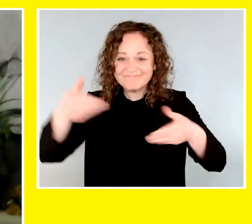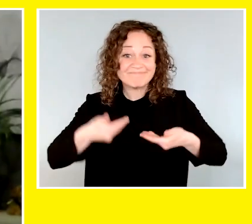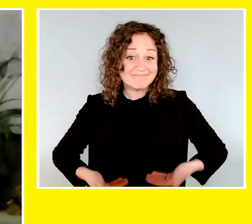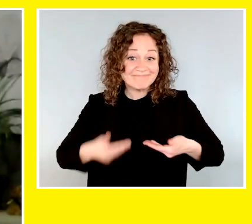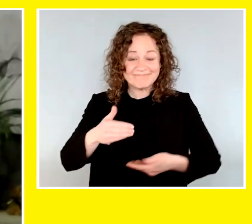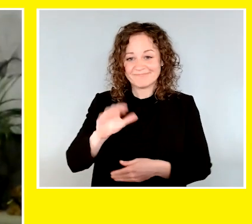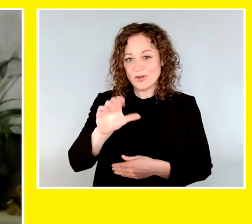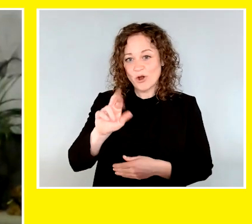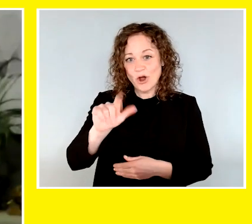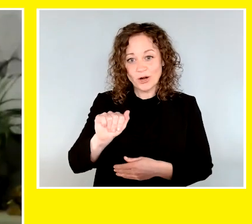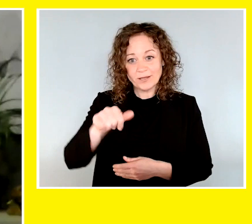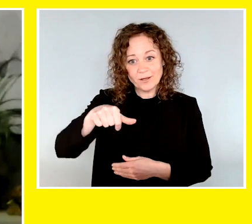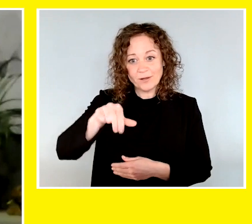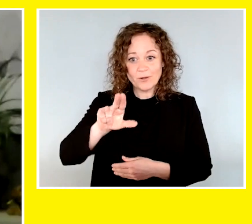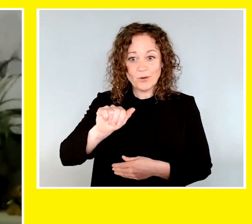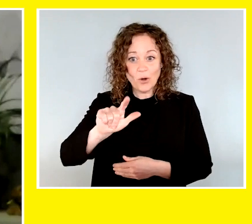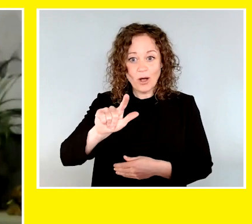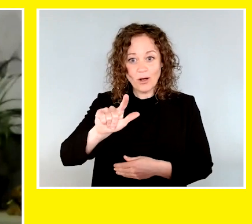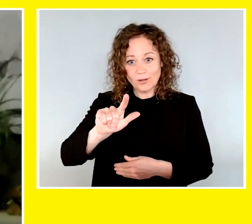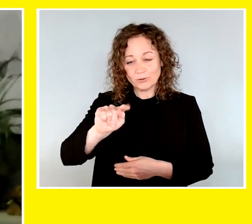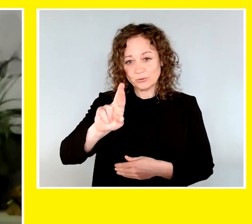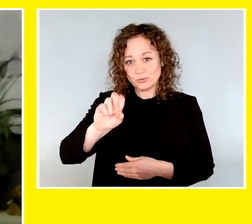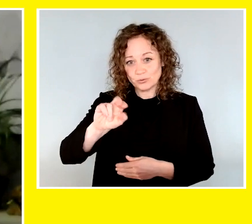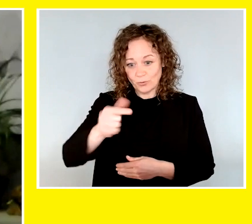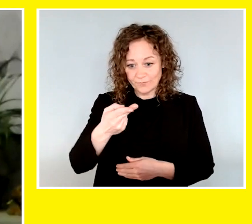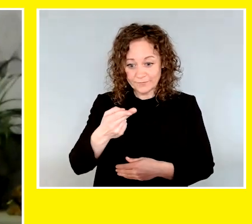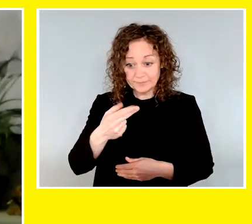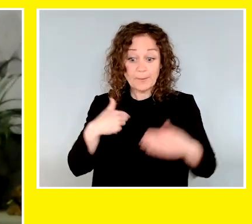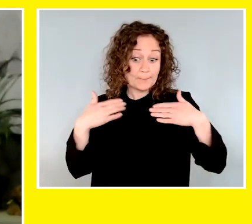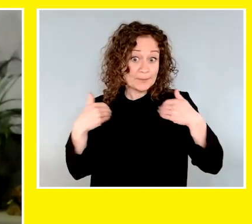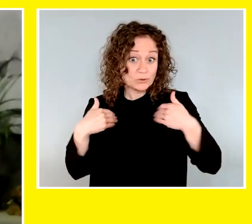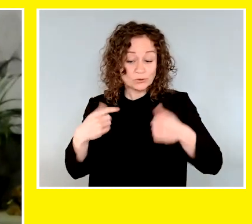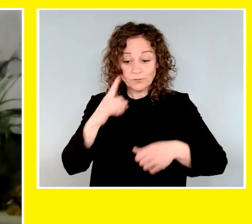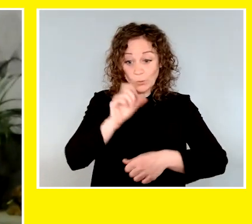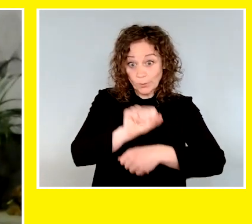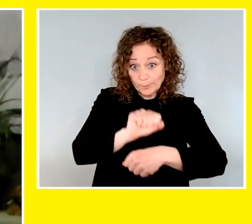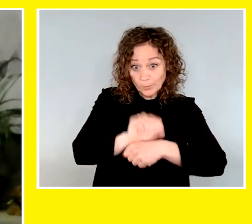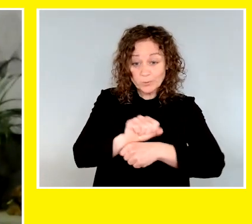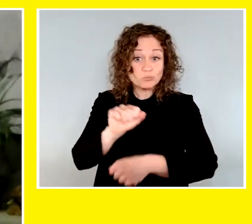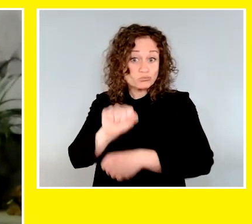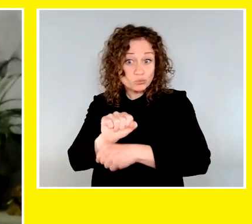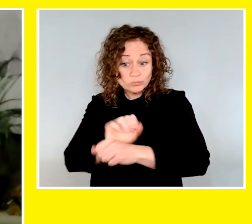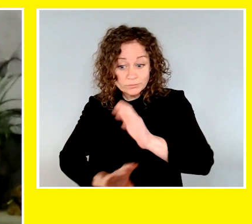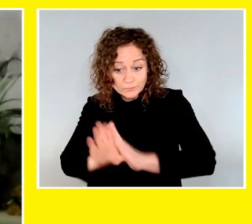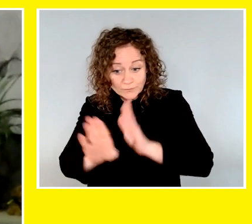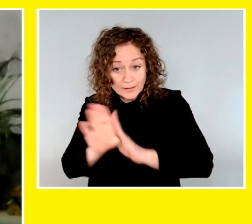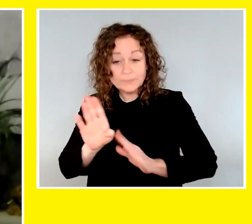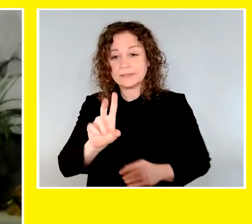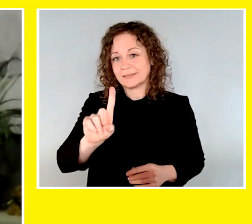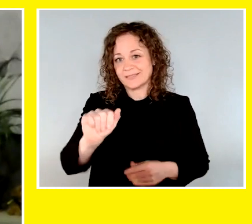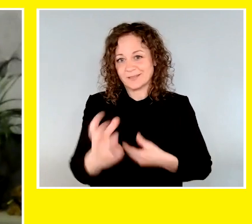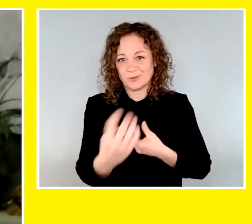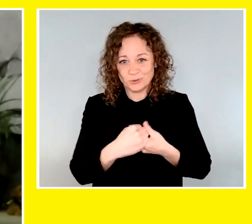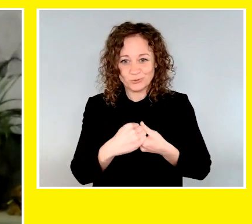Hello, everyone. I'm Carla Qualtrough, Canada's Minister of Employment, Workforce Development and Disability Inclusion. I'm so honoured that the Canadian